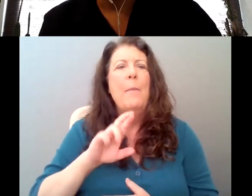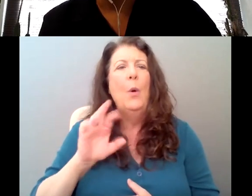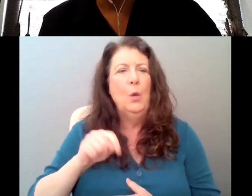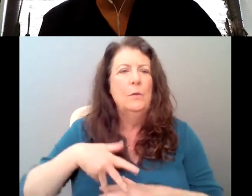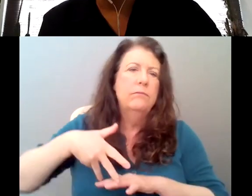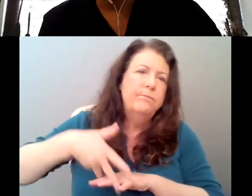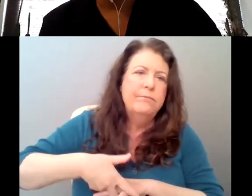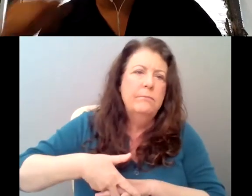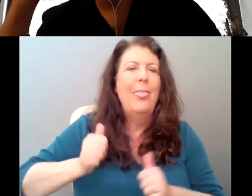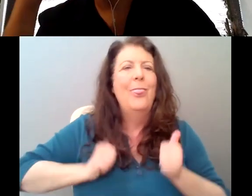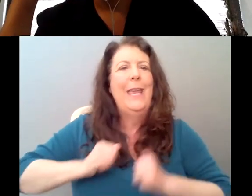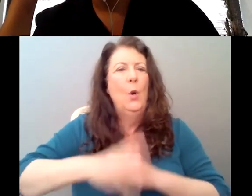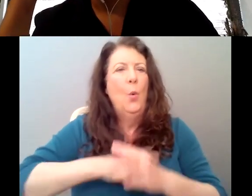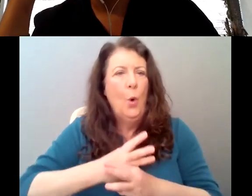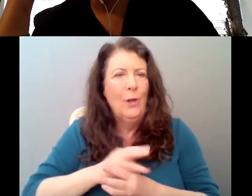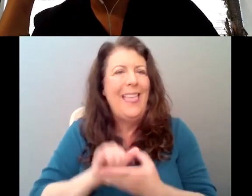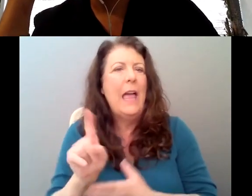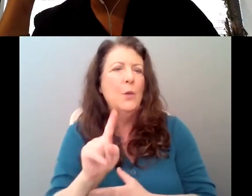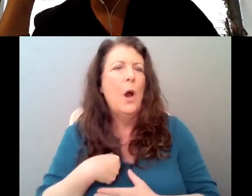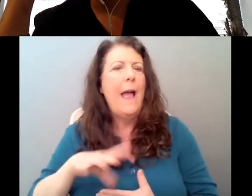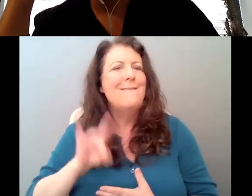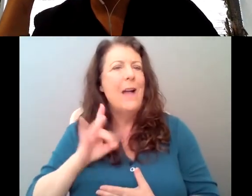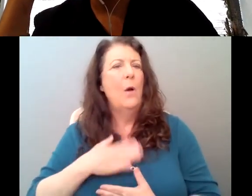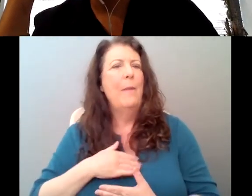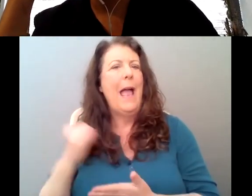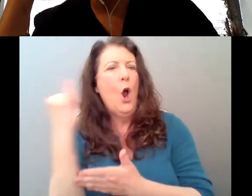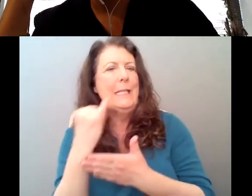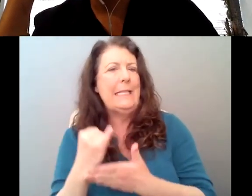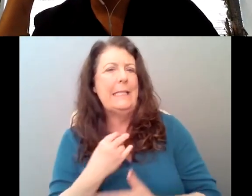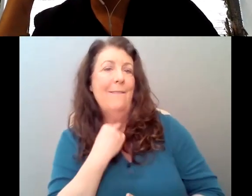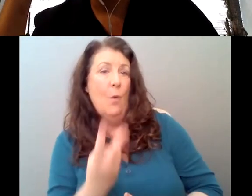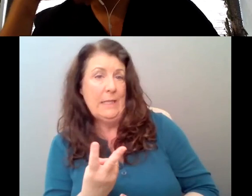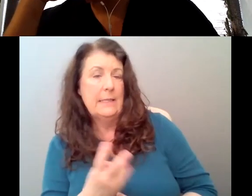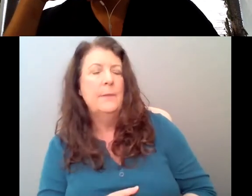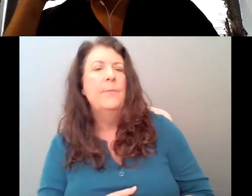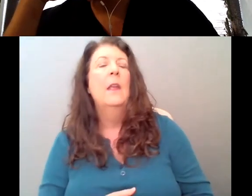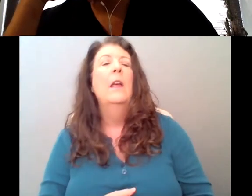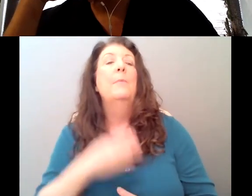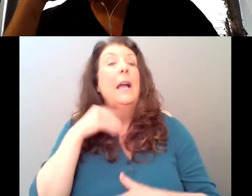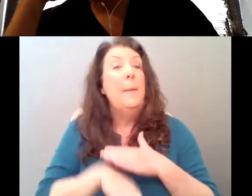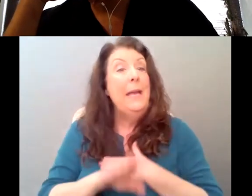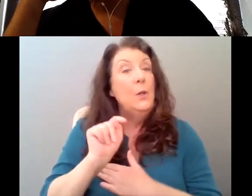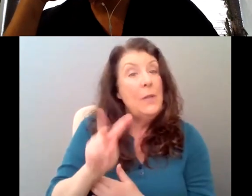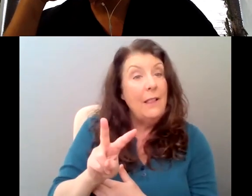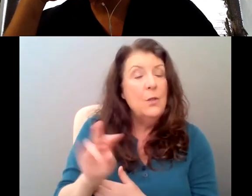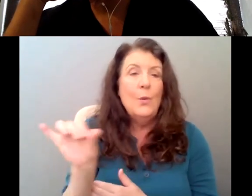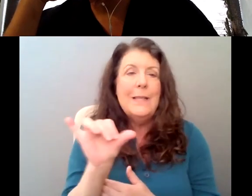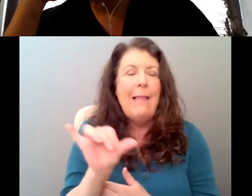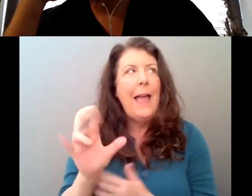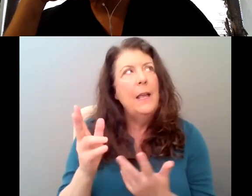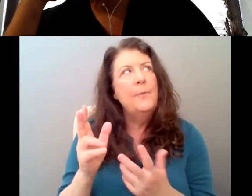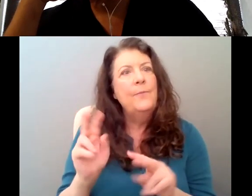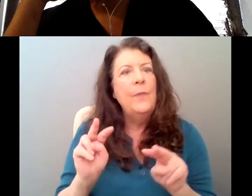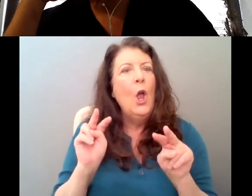where I found my artistic voice. Um, but then, uh, coming into TV, was sort of like looking for the